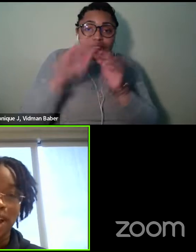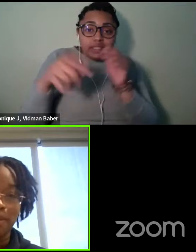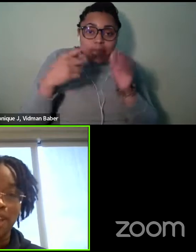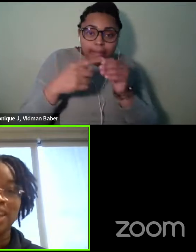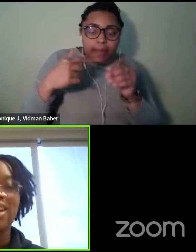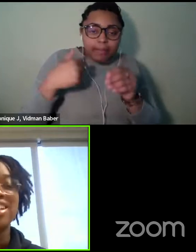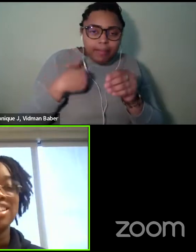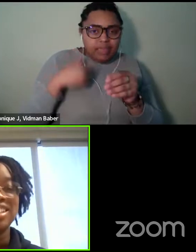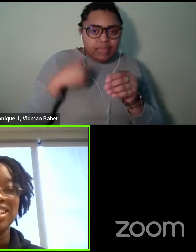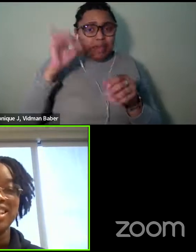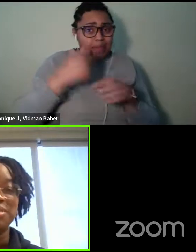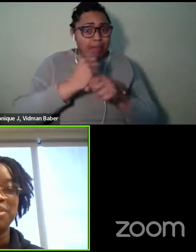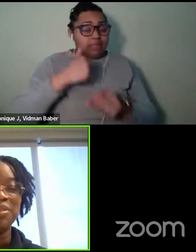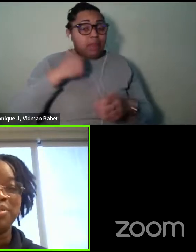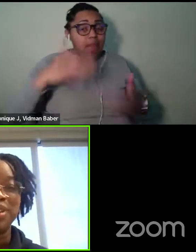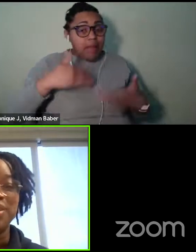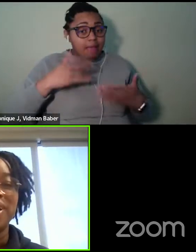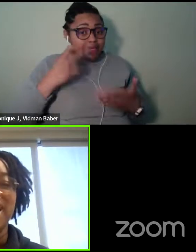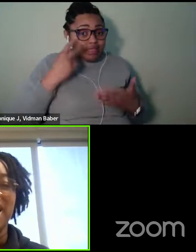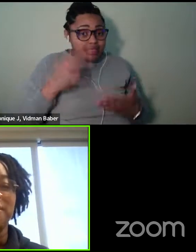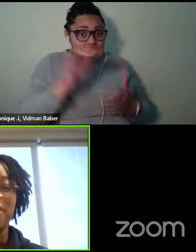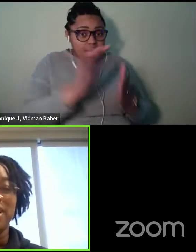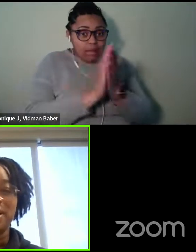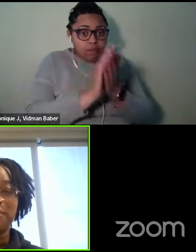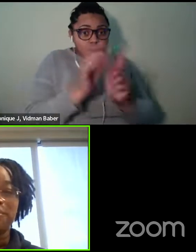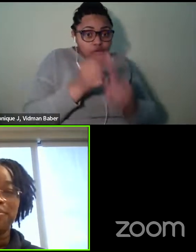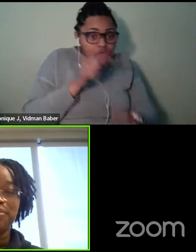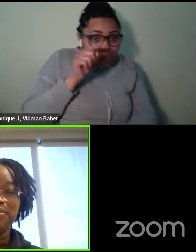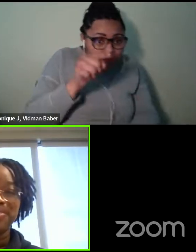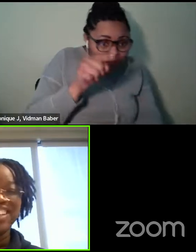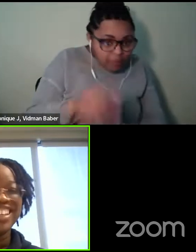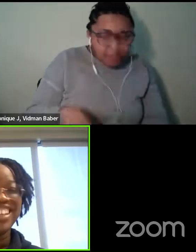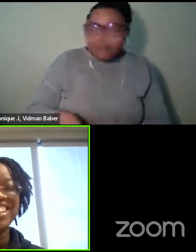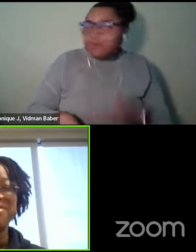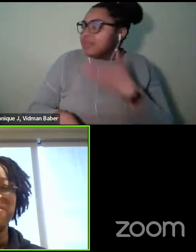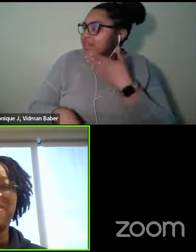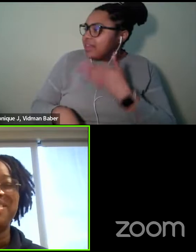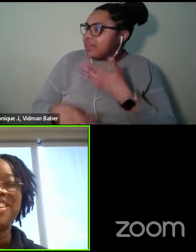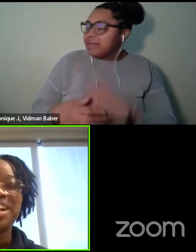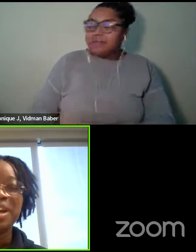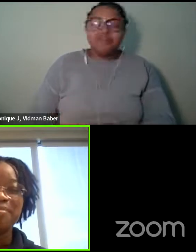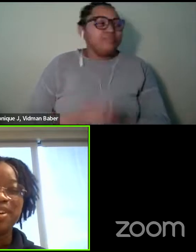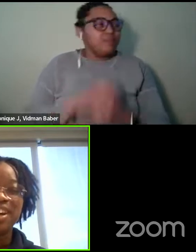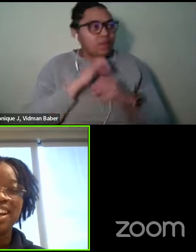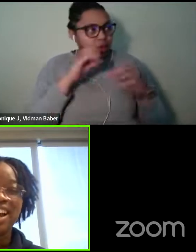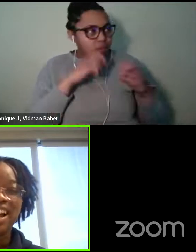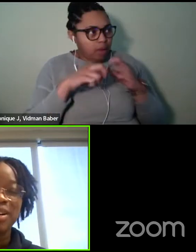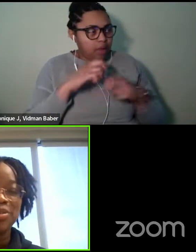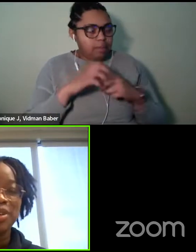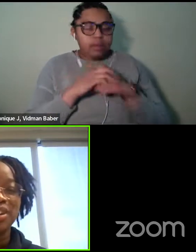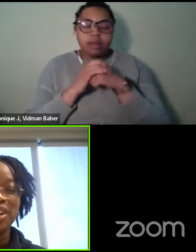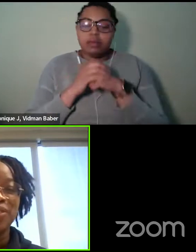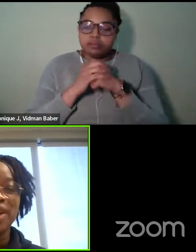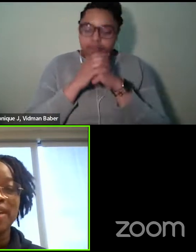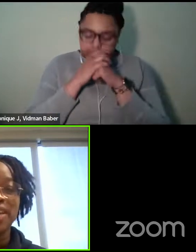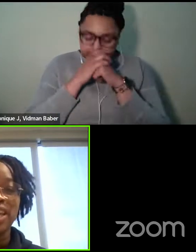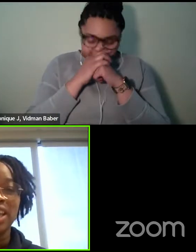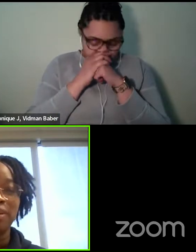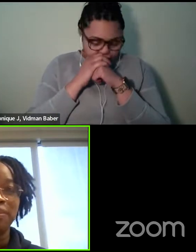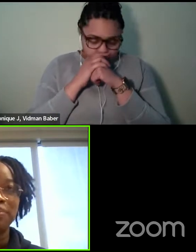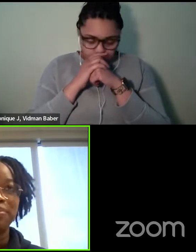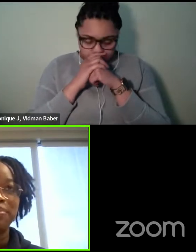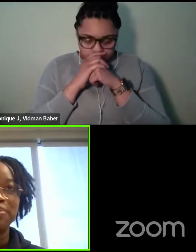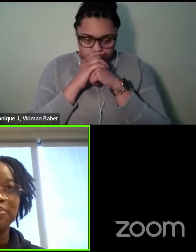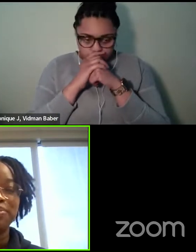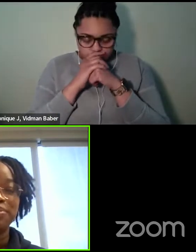makes me very happy to see this book from you, but, um, no problem. But I was wondering if you have